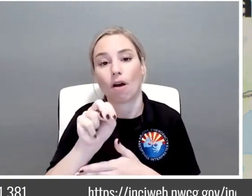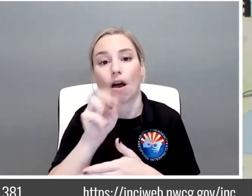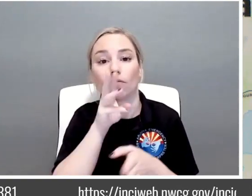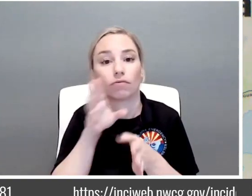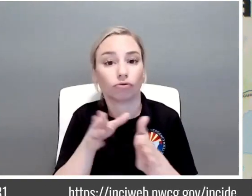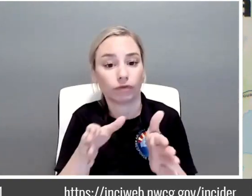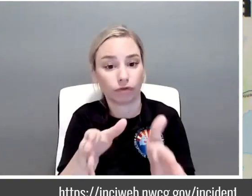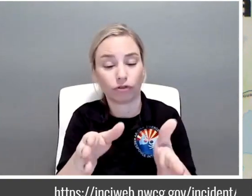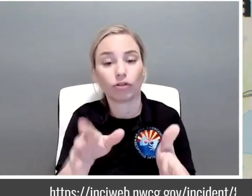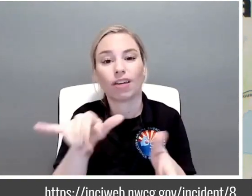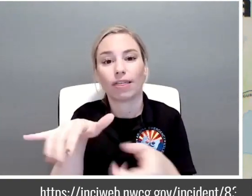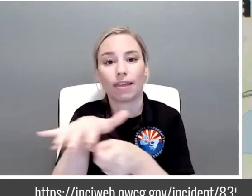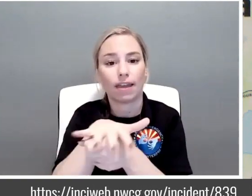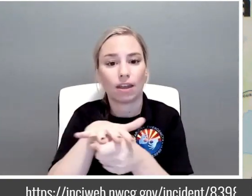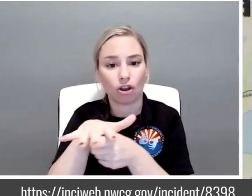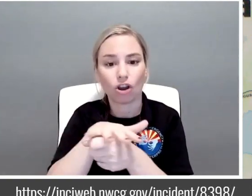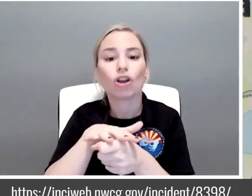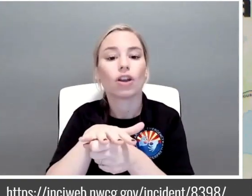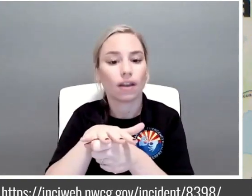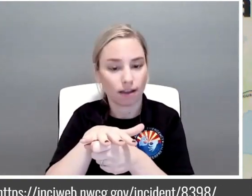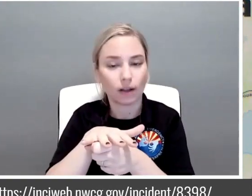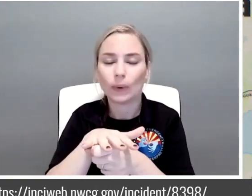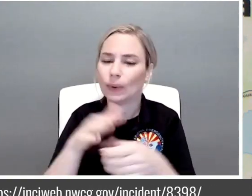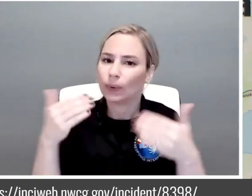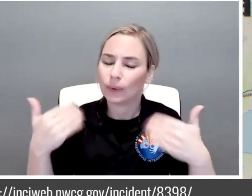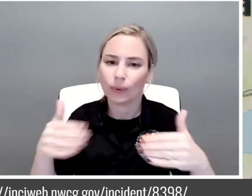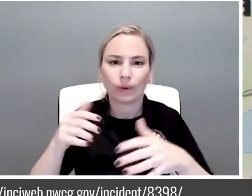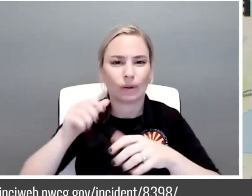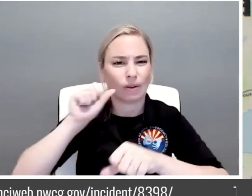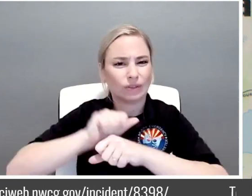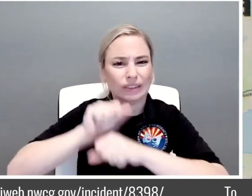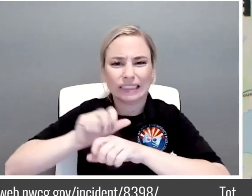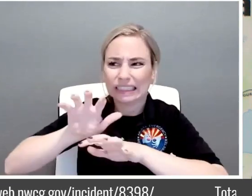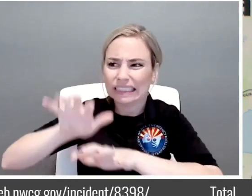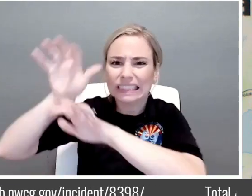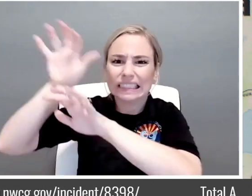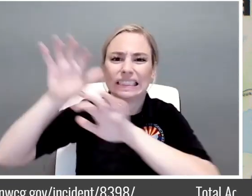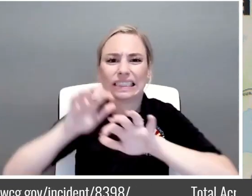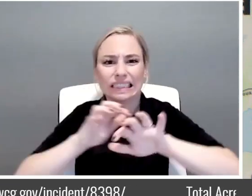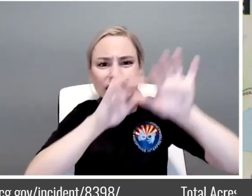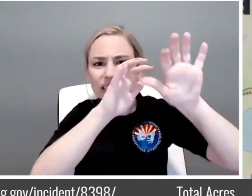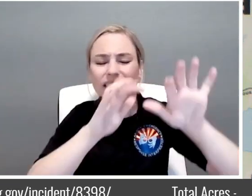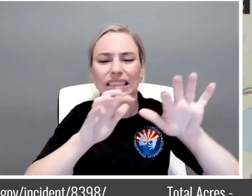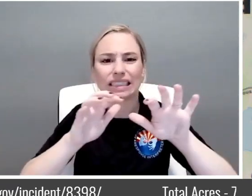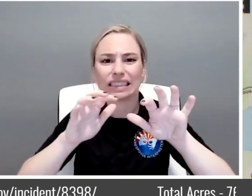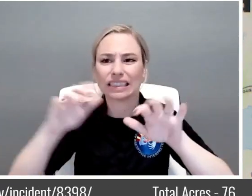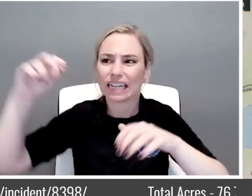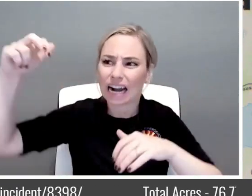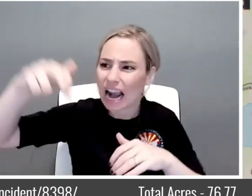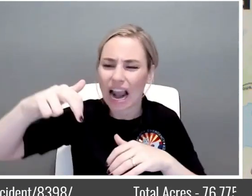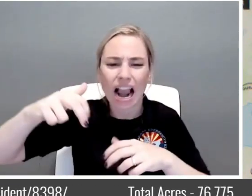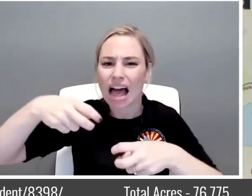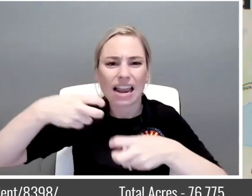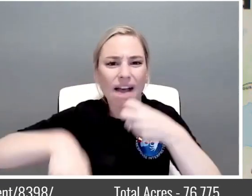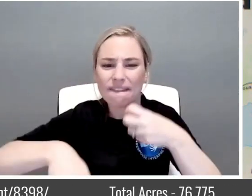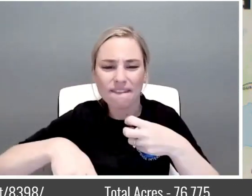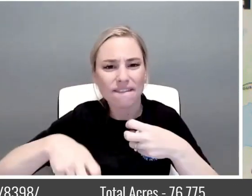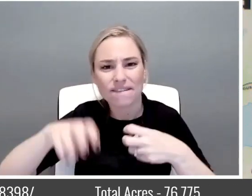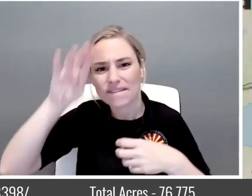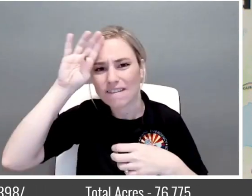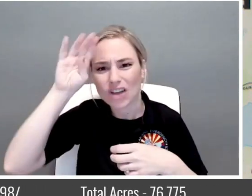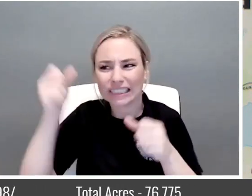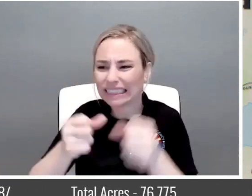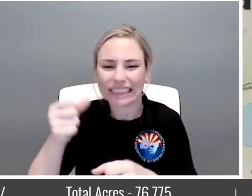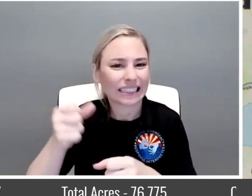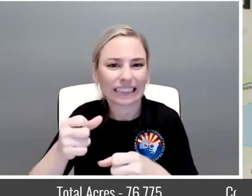is very steep, very difficult terrain that we're not able to put firefighters into complete line all the way down to the river drainage.